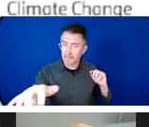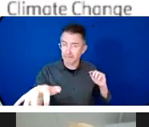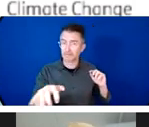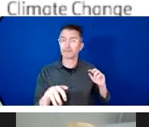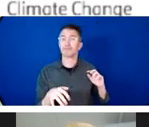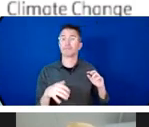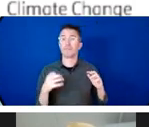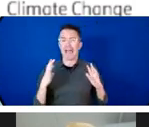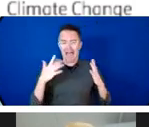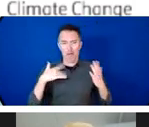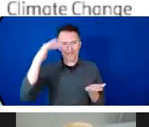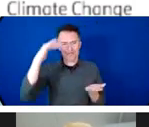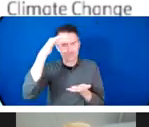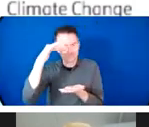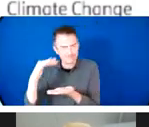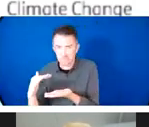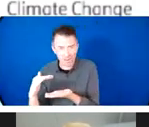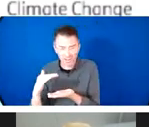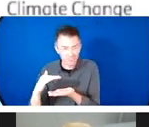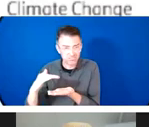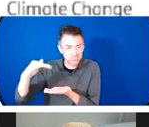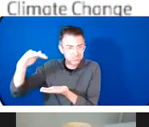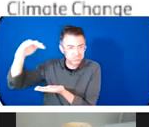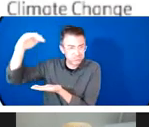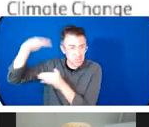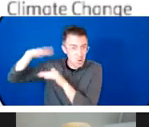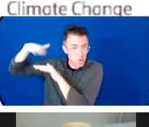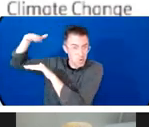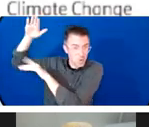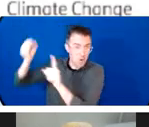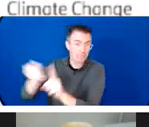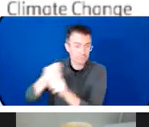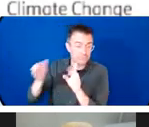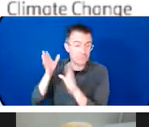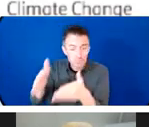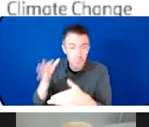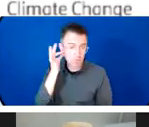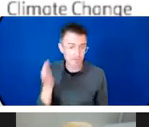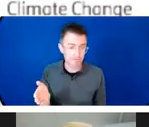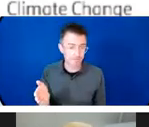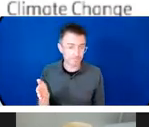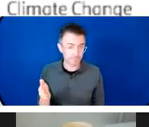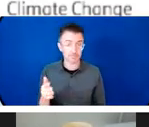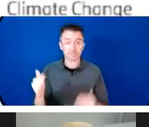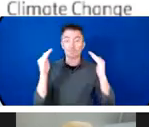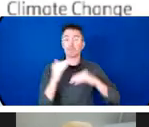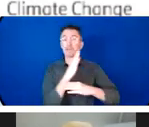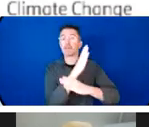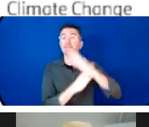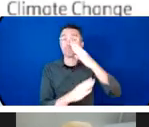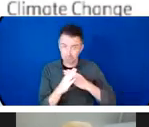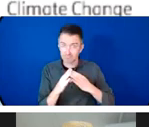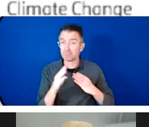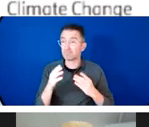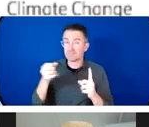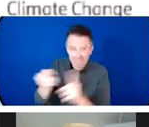with people living with a disability in their communities. There's been a national adaptation